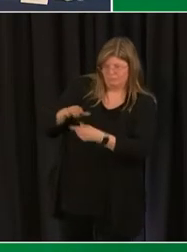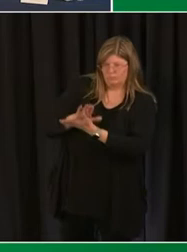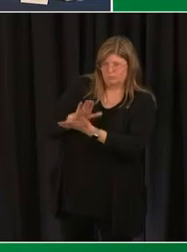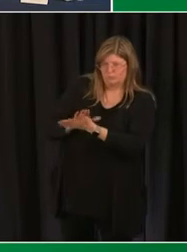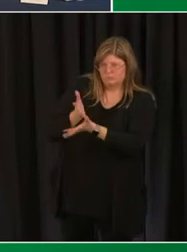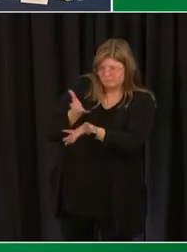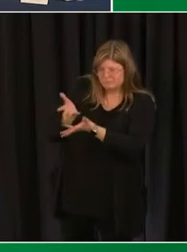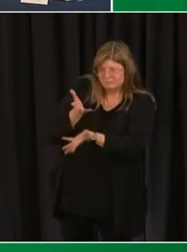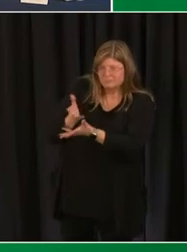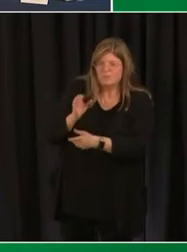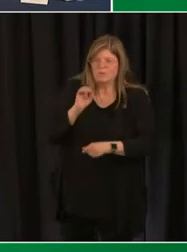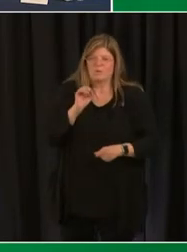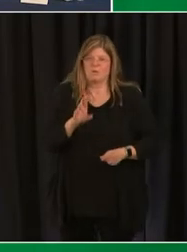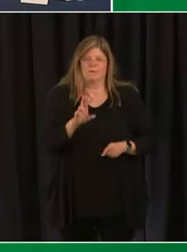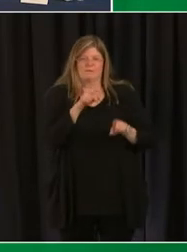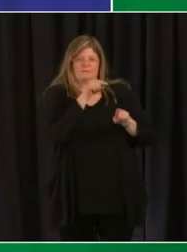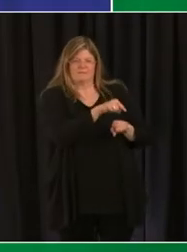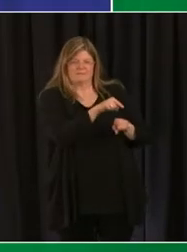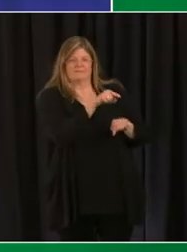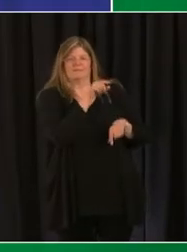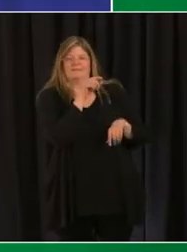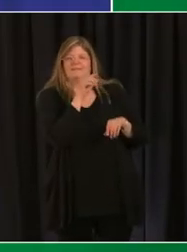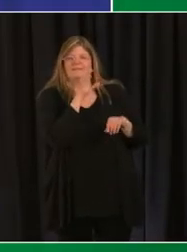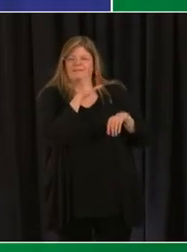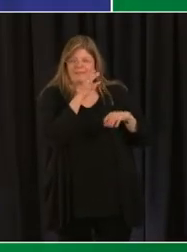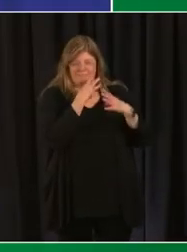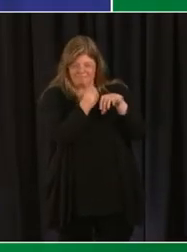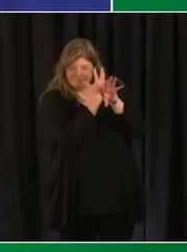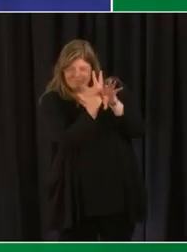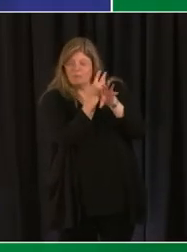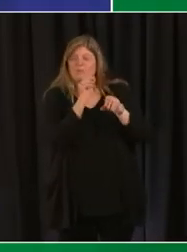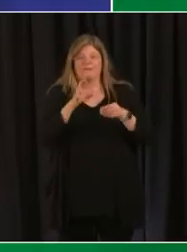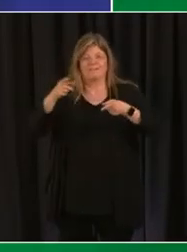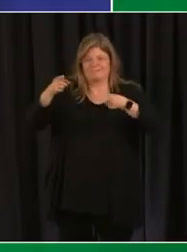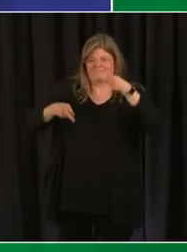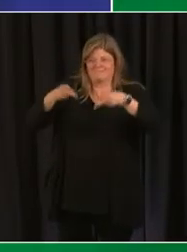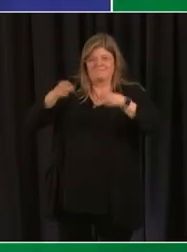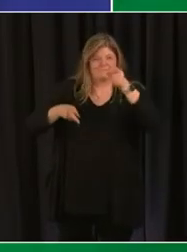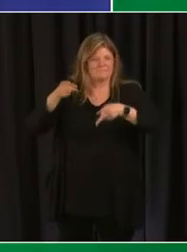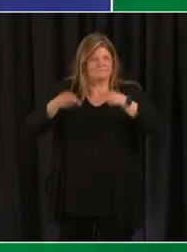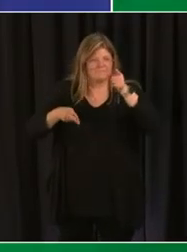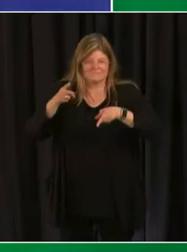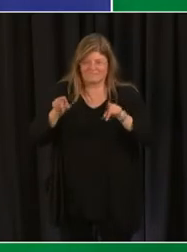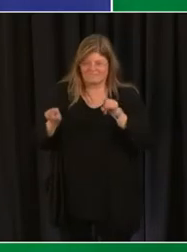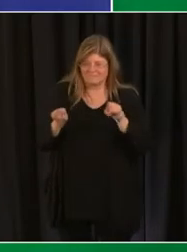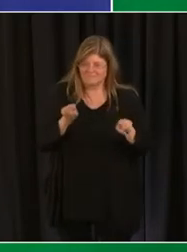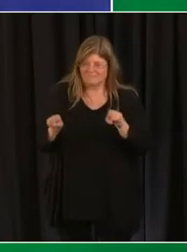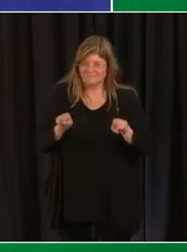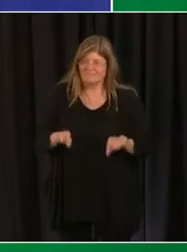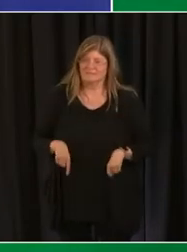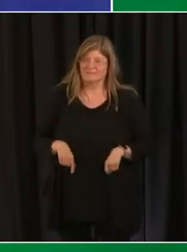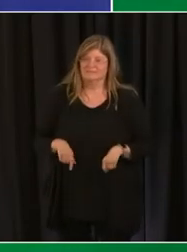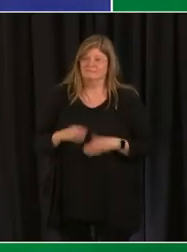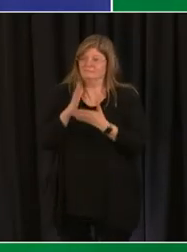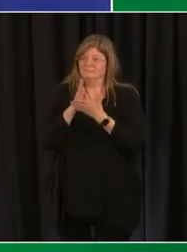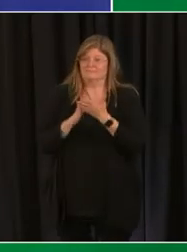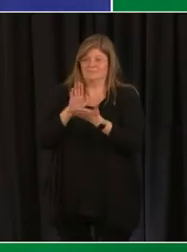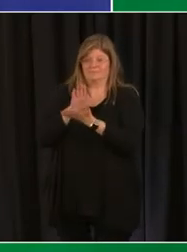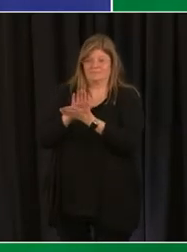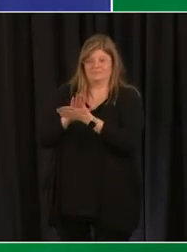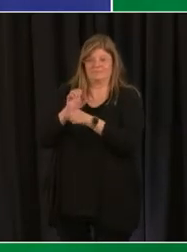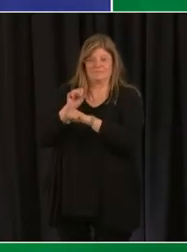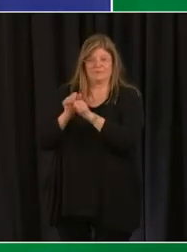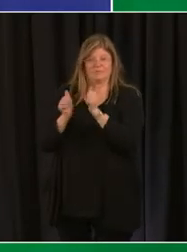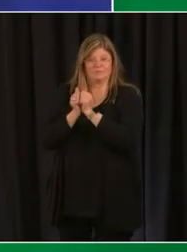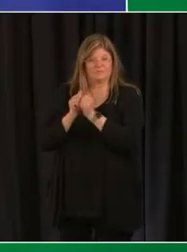so far in Term 3. So as people may be familiar with schools worked with their